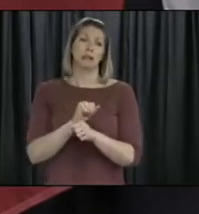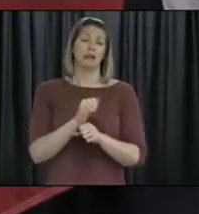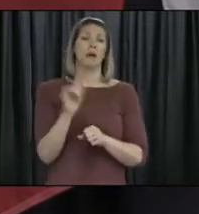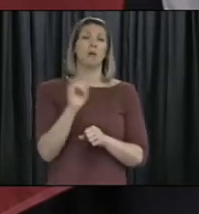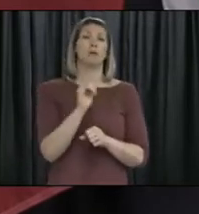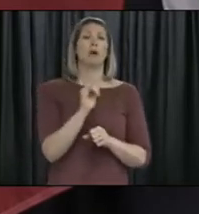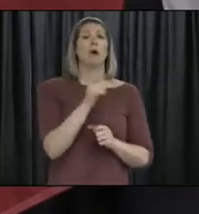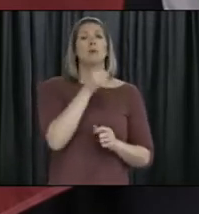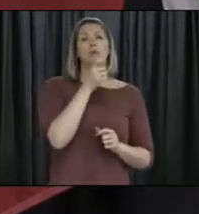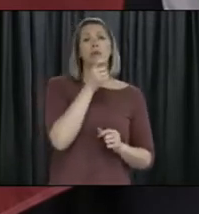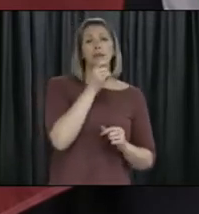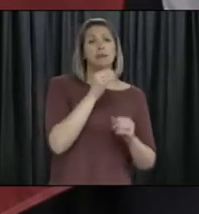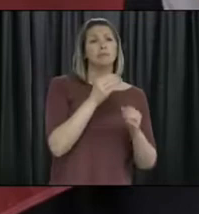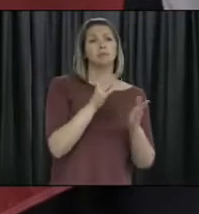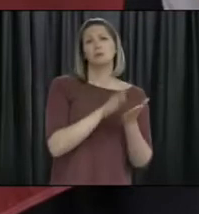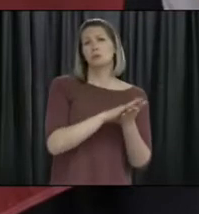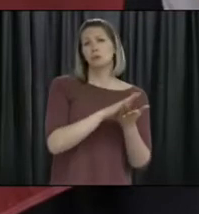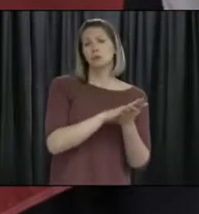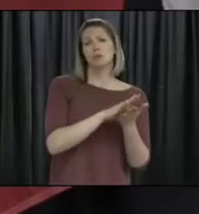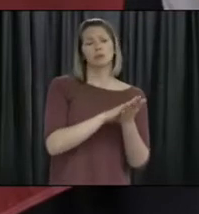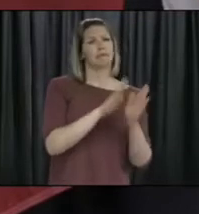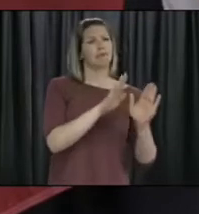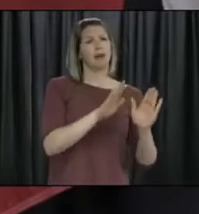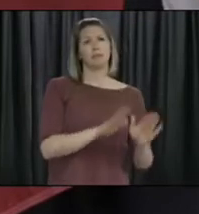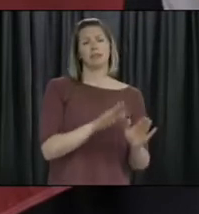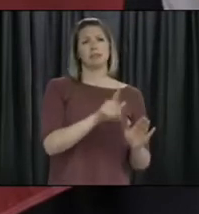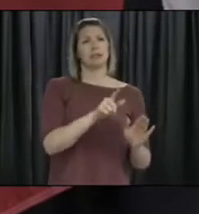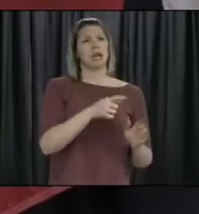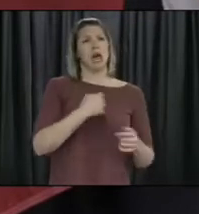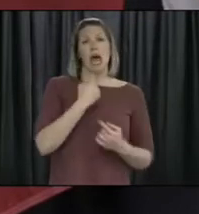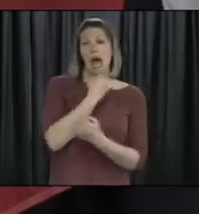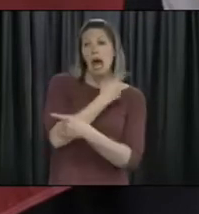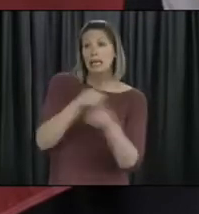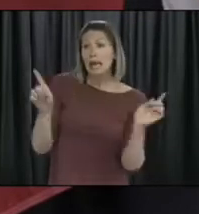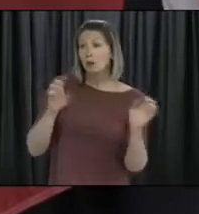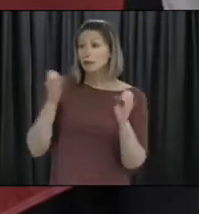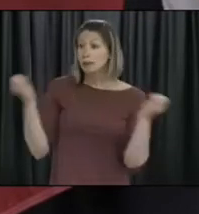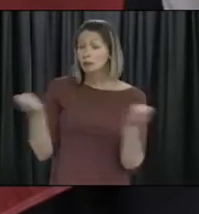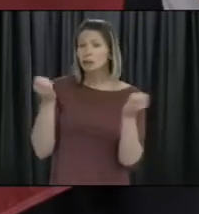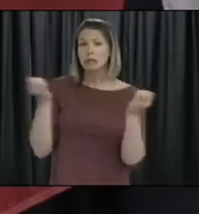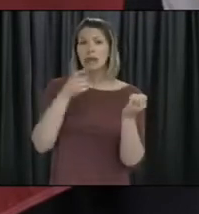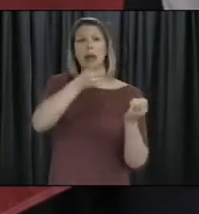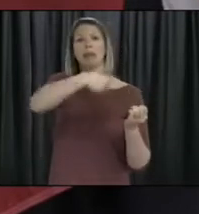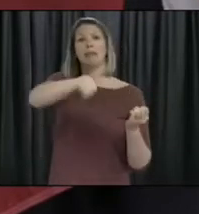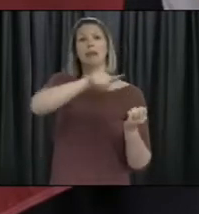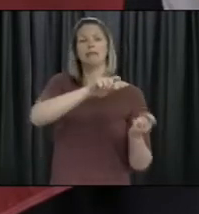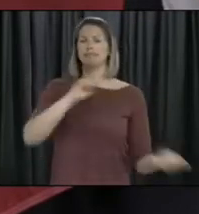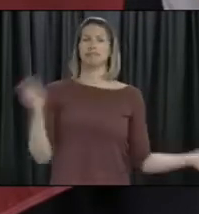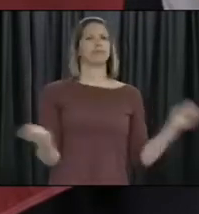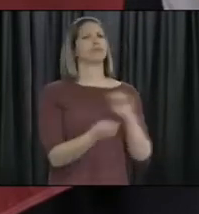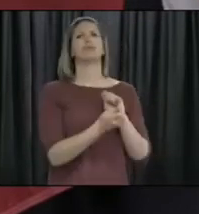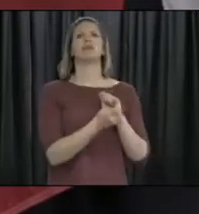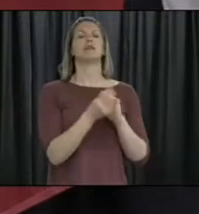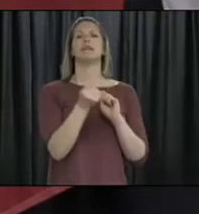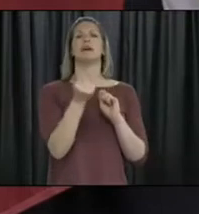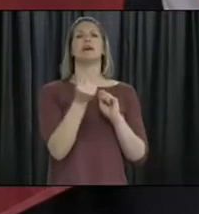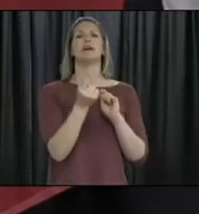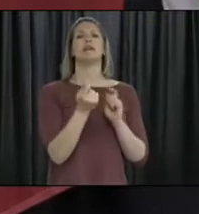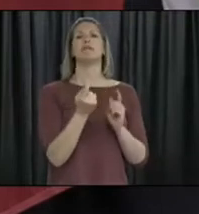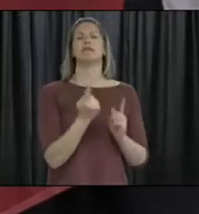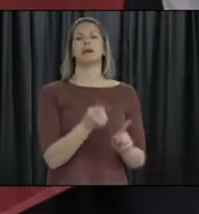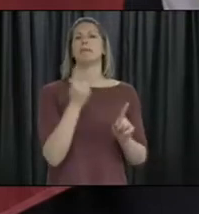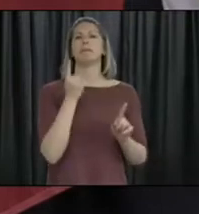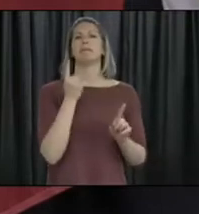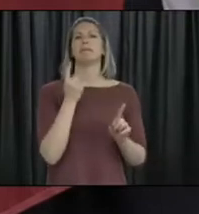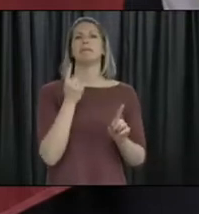a really good job and it's responded swiftly to make sure they were able to continue to support the students. Really, which was really in